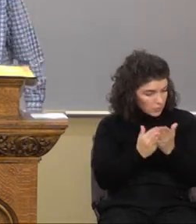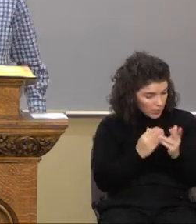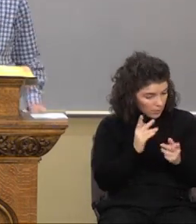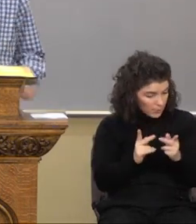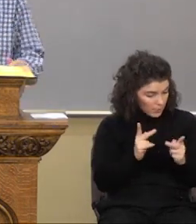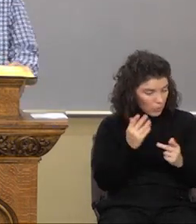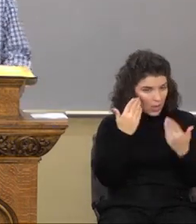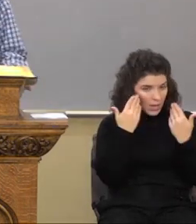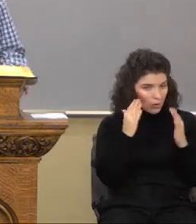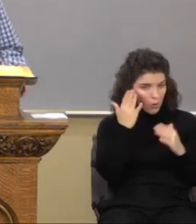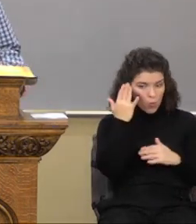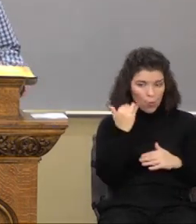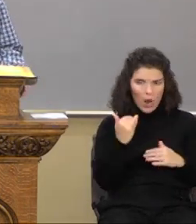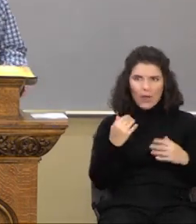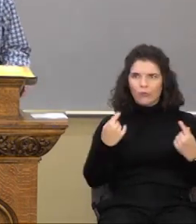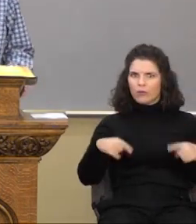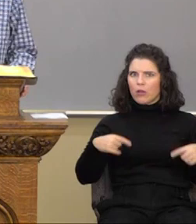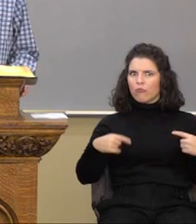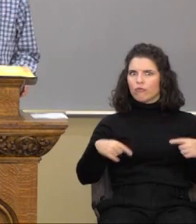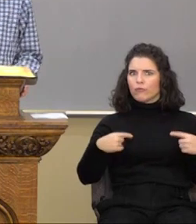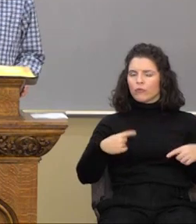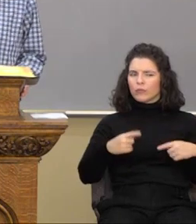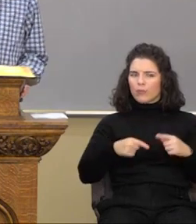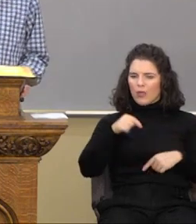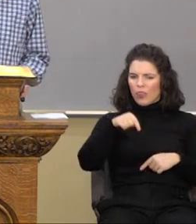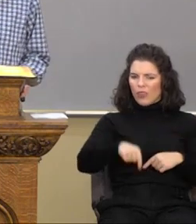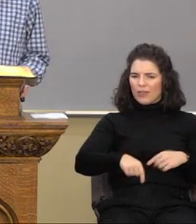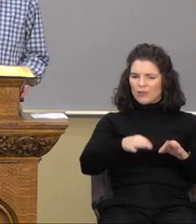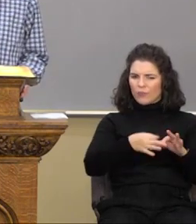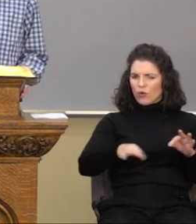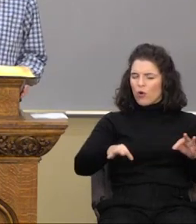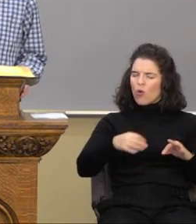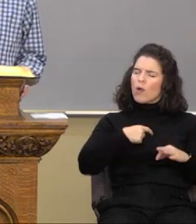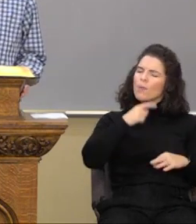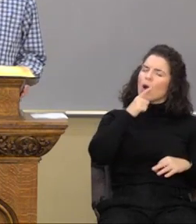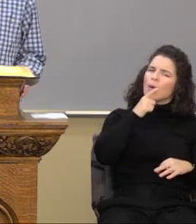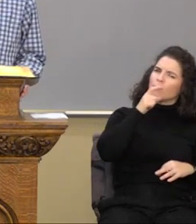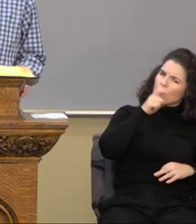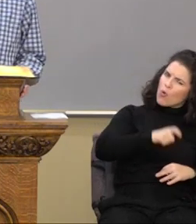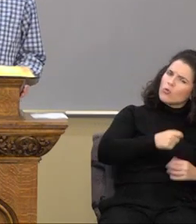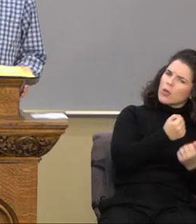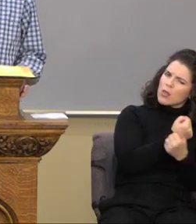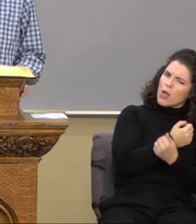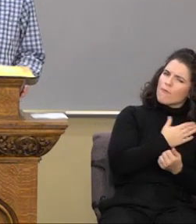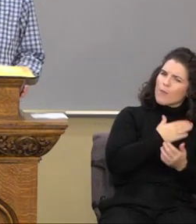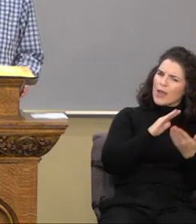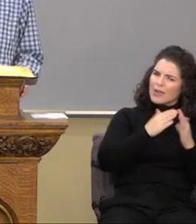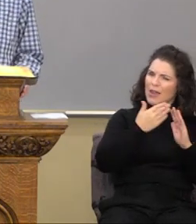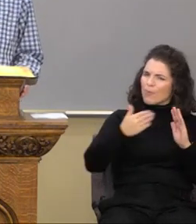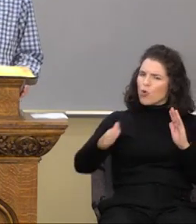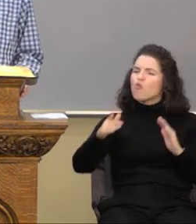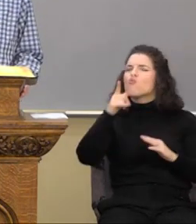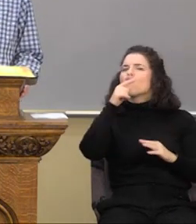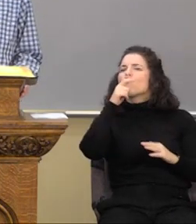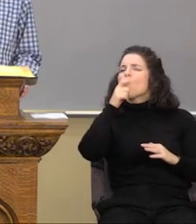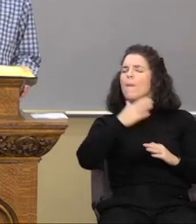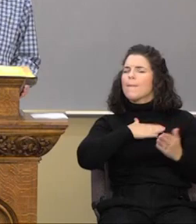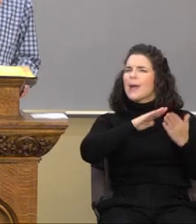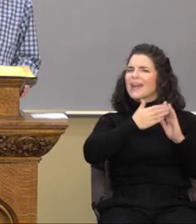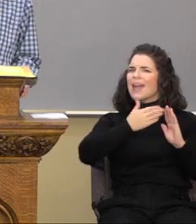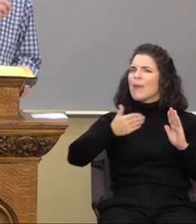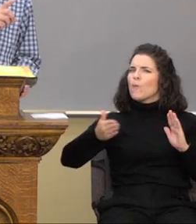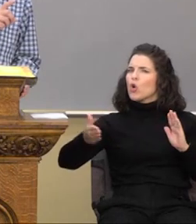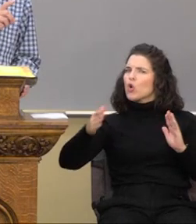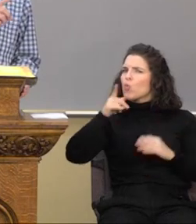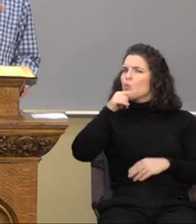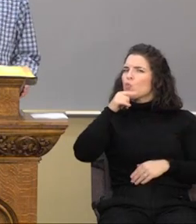why, there's a lot of controversy over. Well, okay, I'm supposed to love my neighbor. Who's my neighbor? You know that